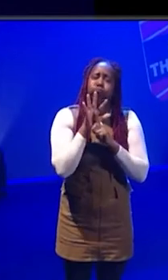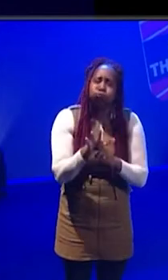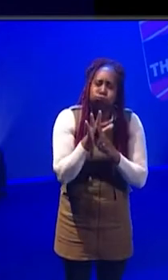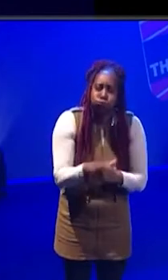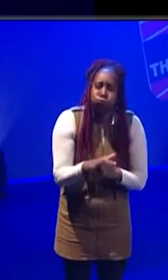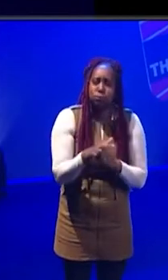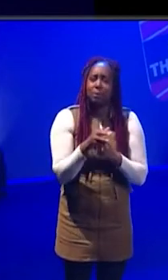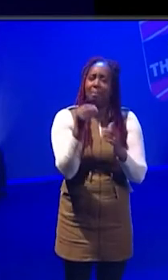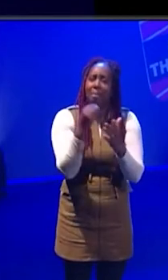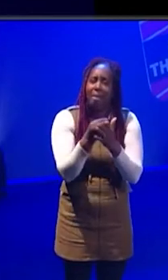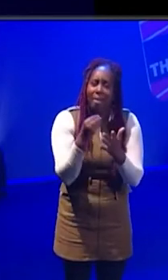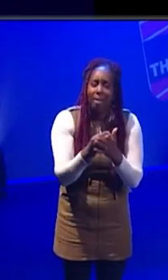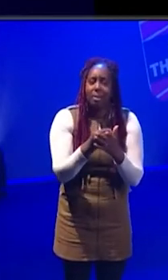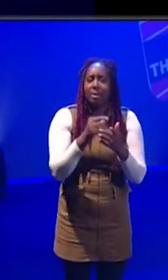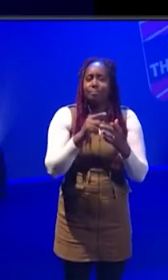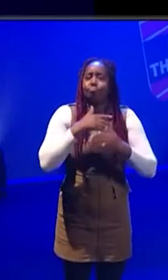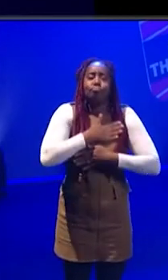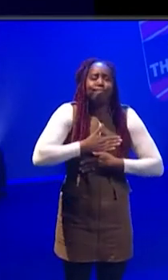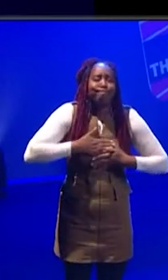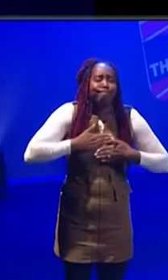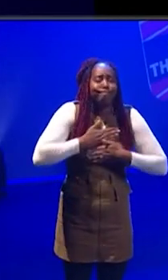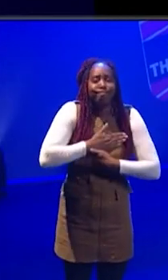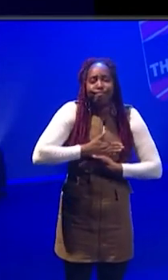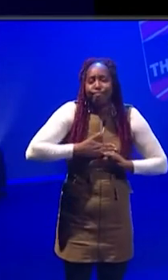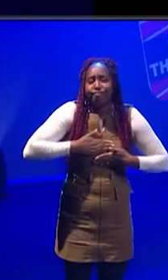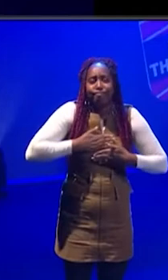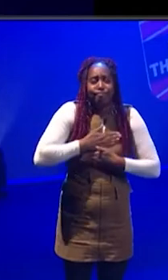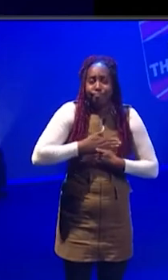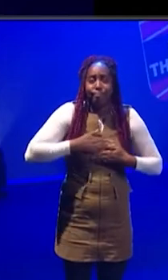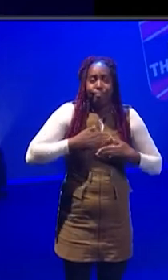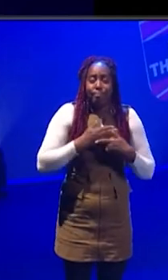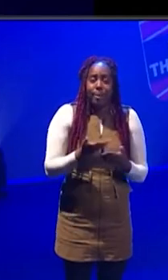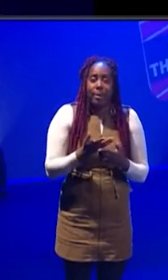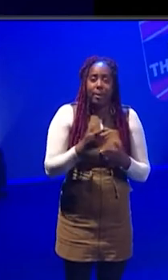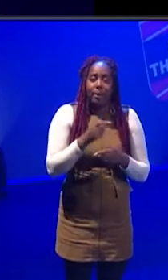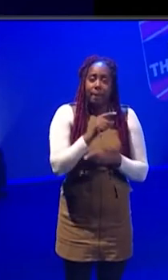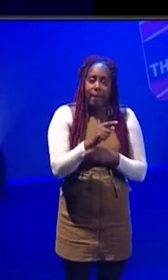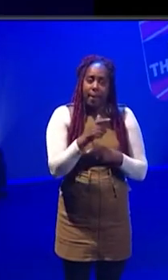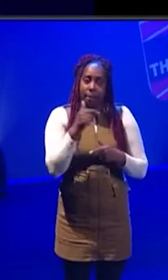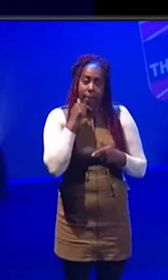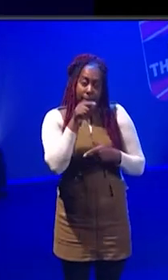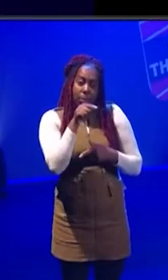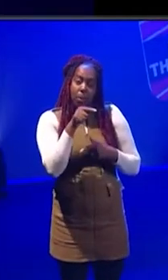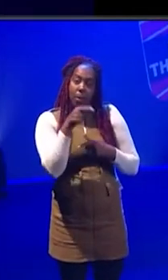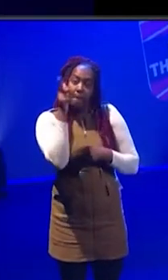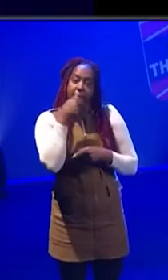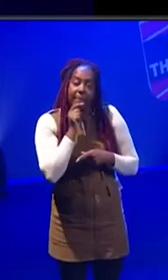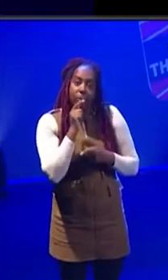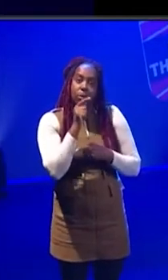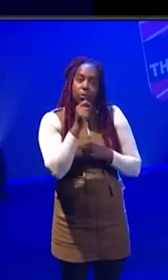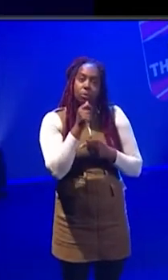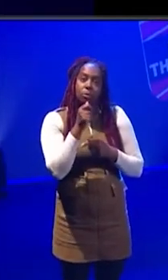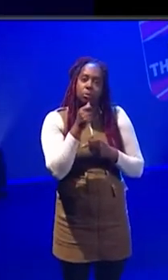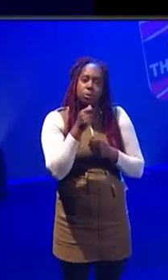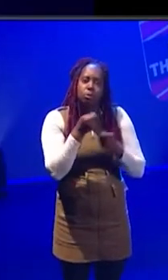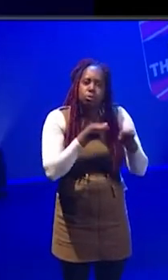everything else, for want of a better word, the gatekeepers, the people who are in control, have the courage